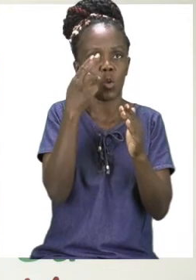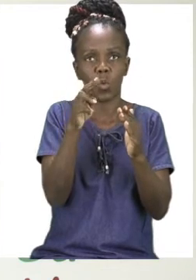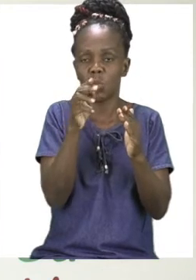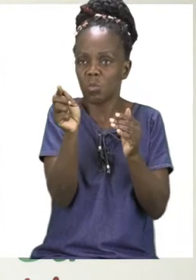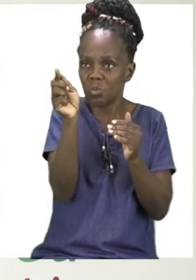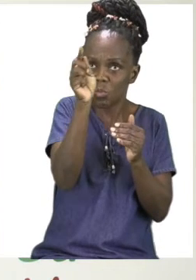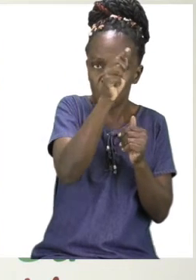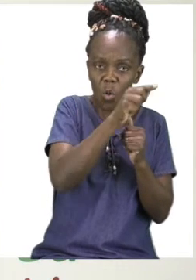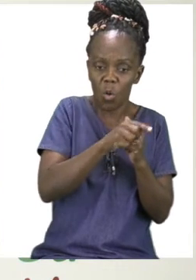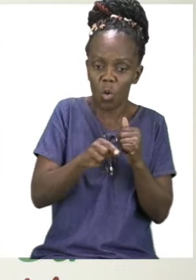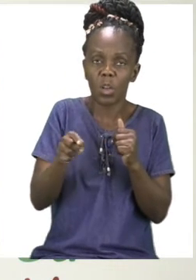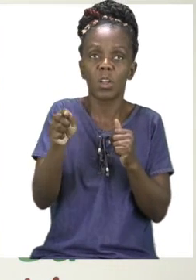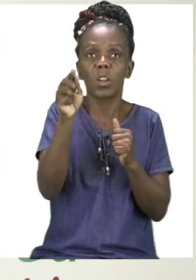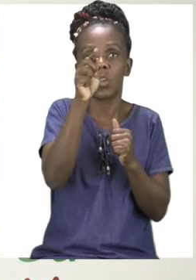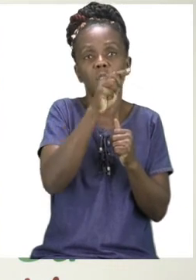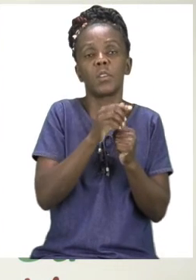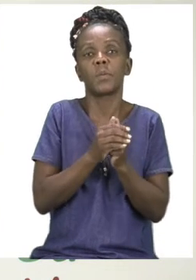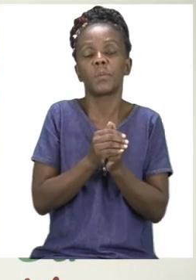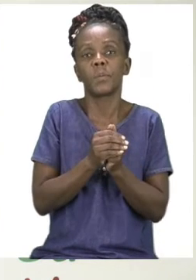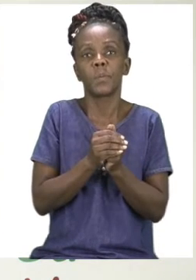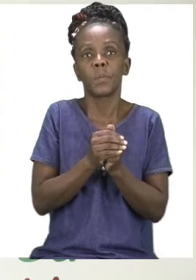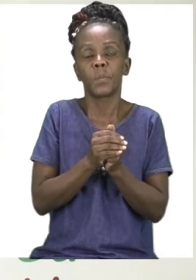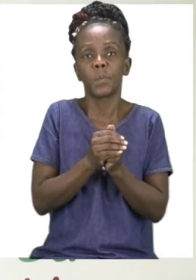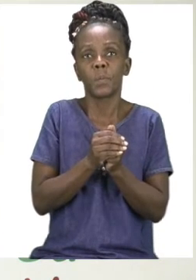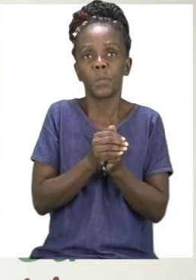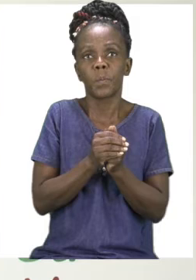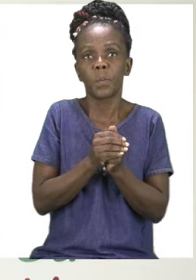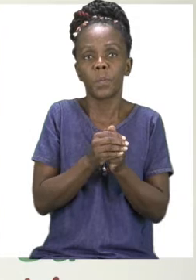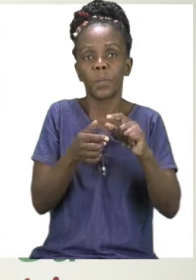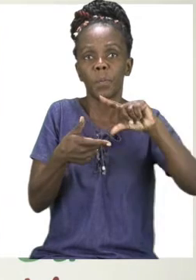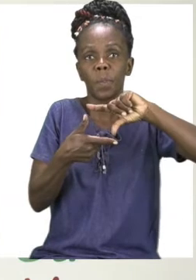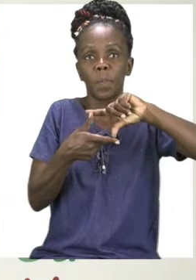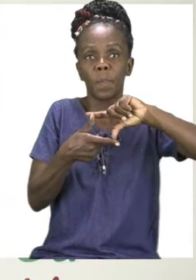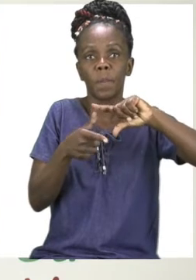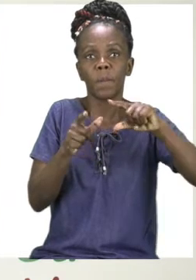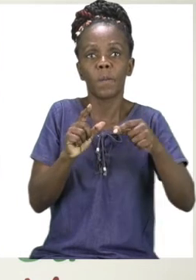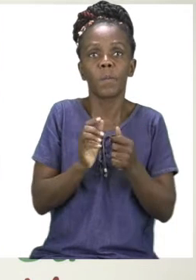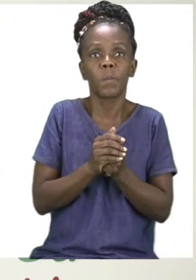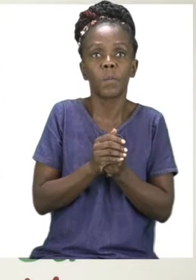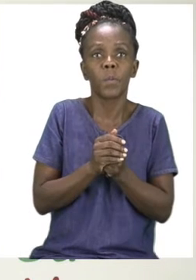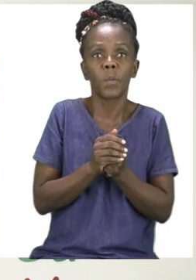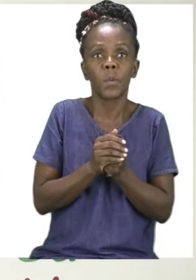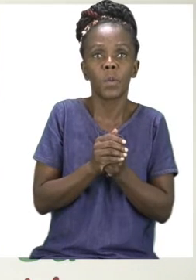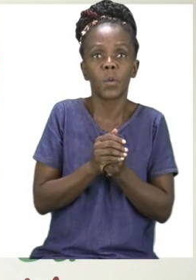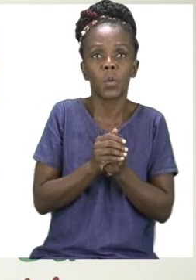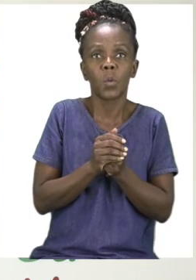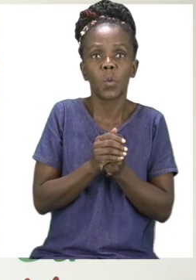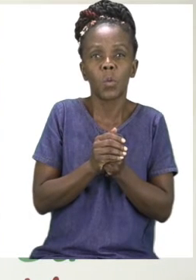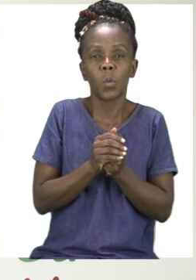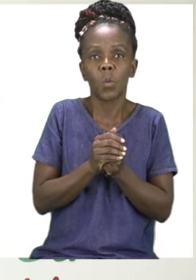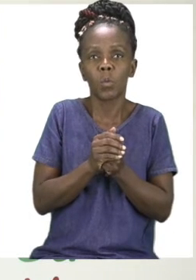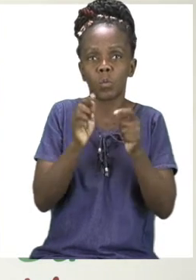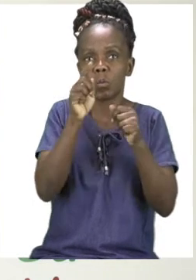circle. The next shape that we can see is a square.